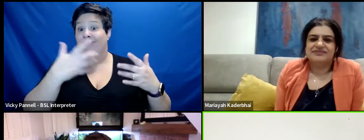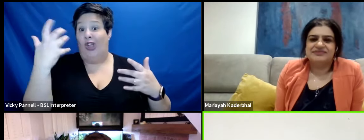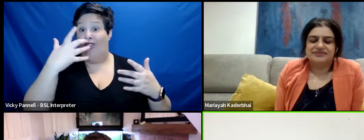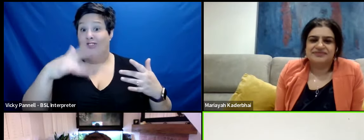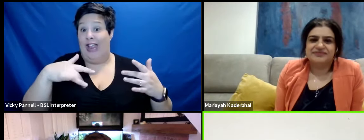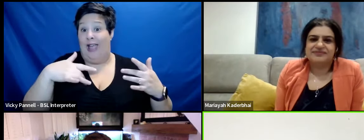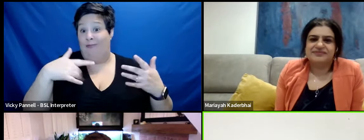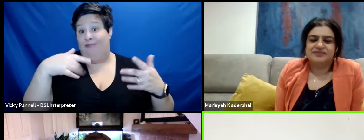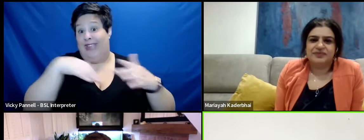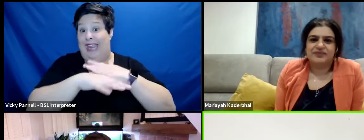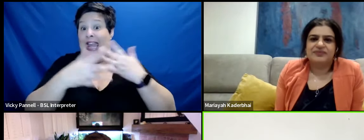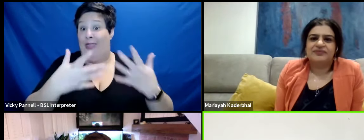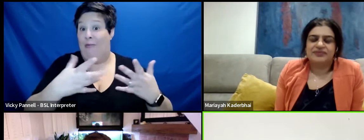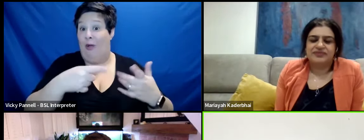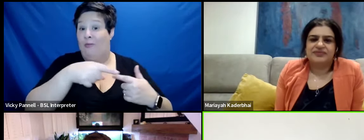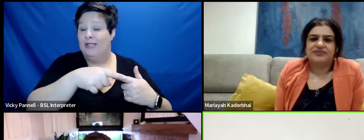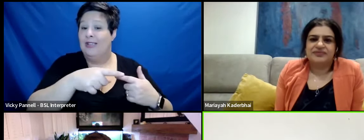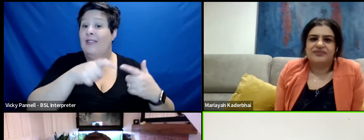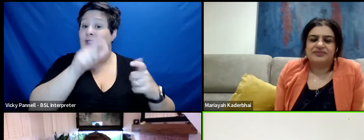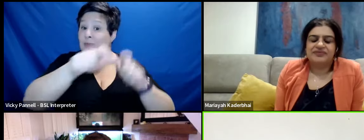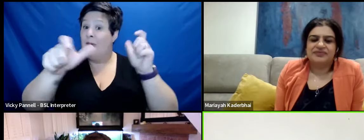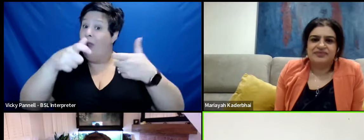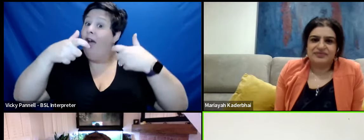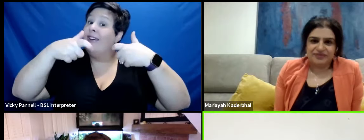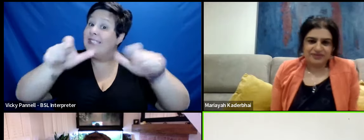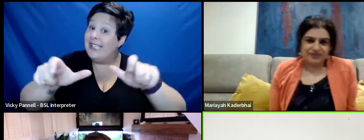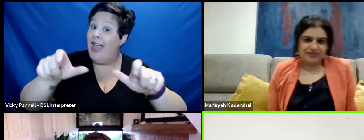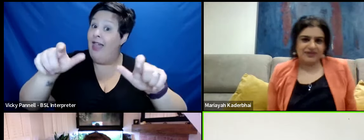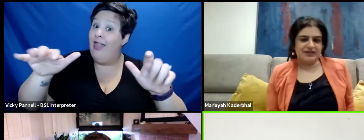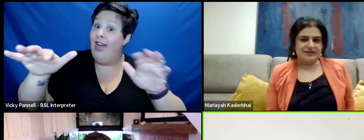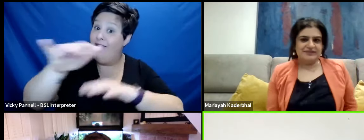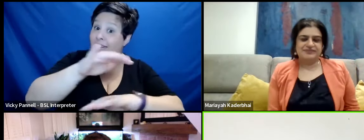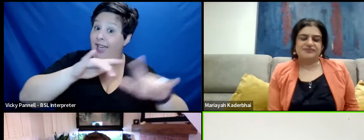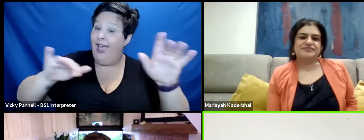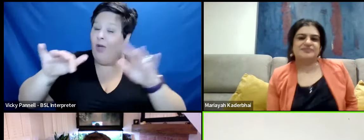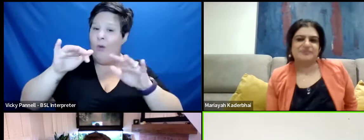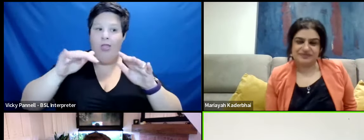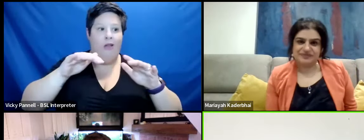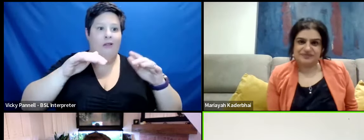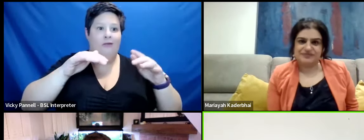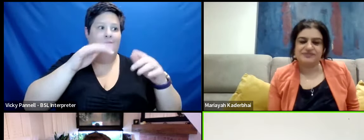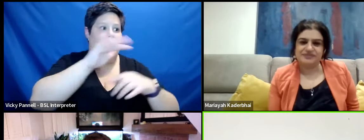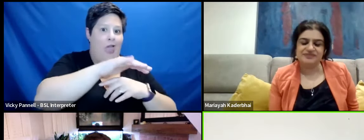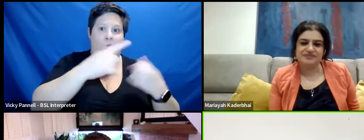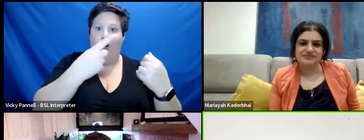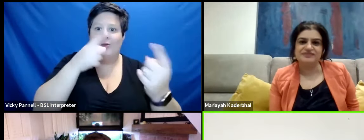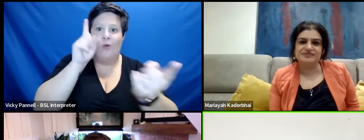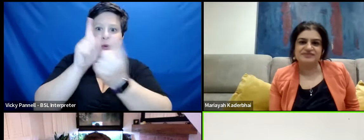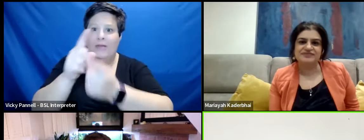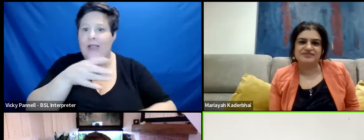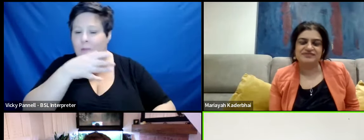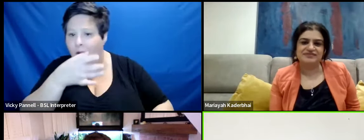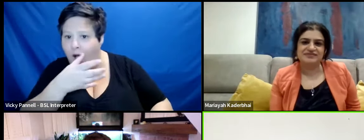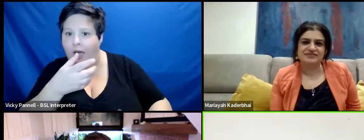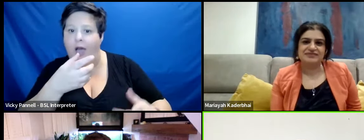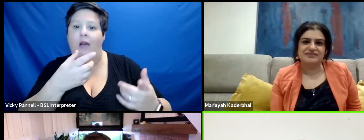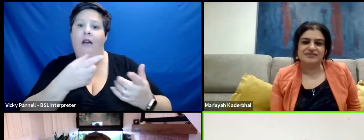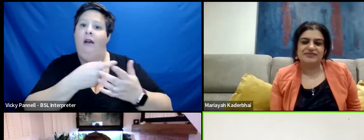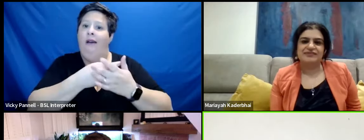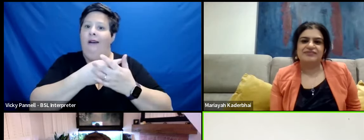these people still exist in our world whether it's on a doorstep or whether it's down the road or whether it's someone we meet in a bar or a pub or